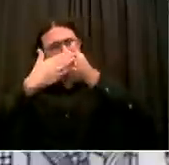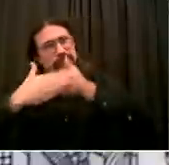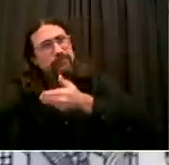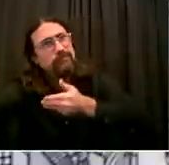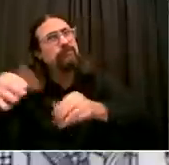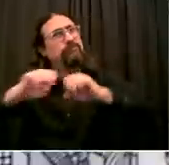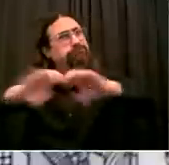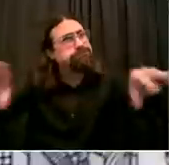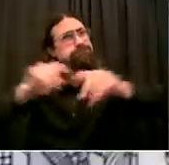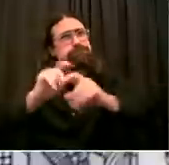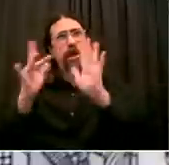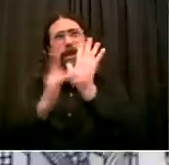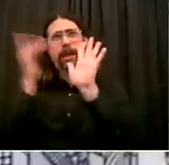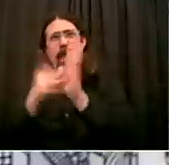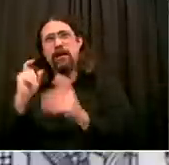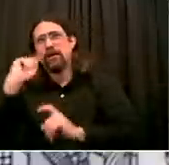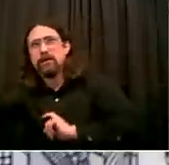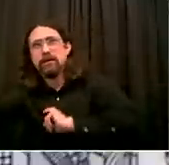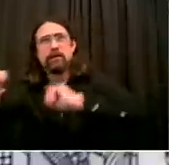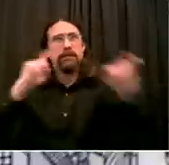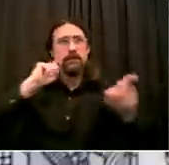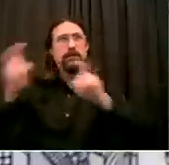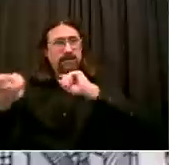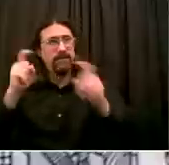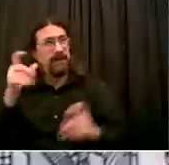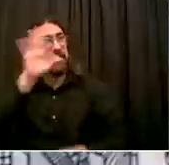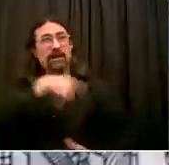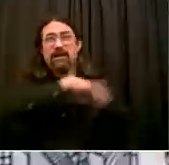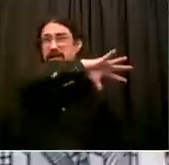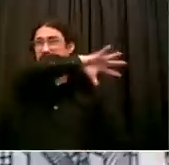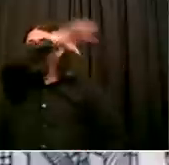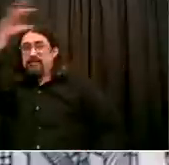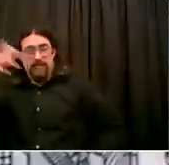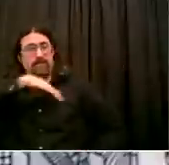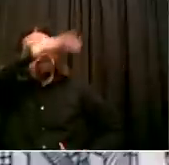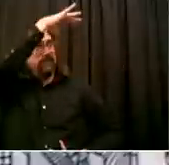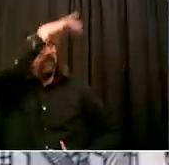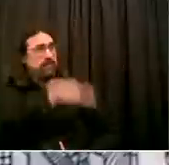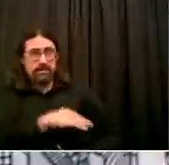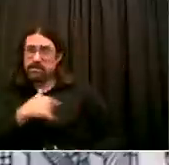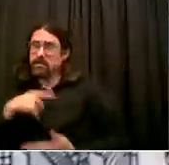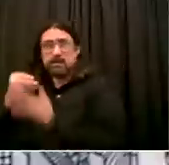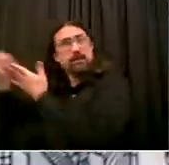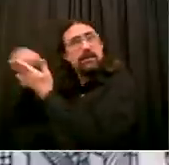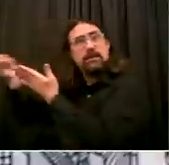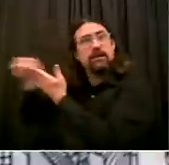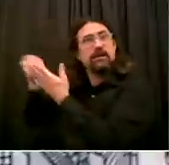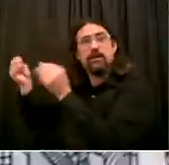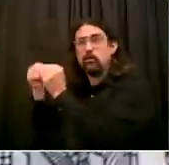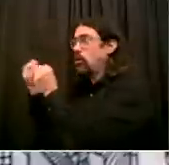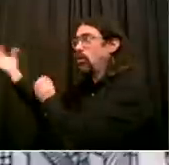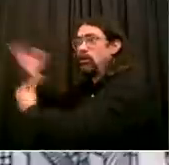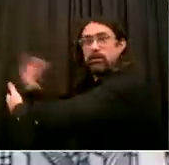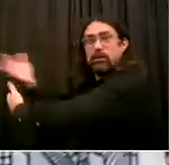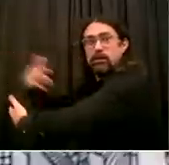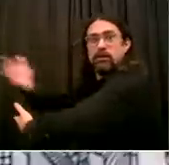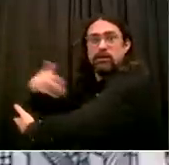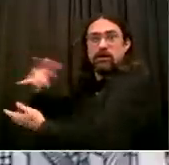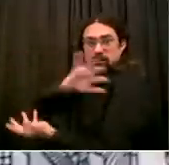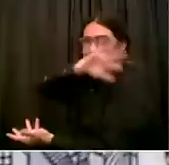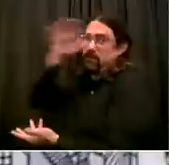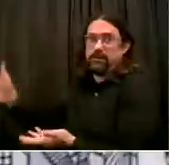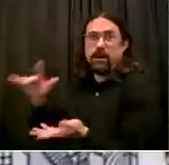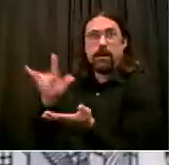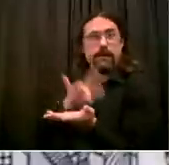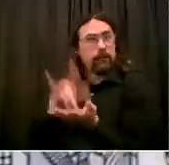needs something, they should notify their school, or the parents should notify the school. A lot of times the school can address the problem right away with just the